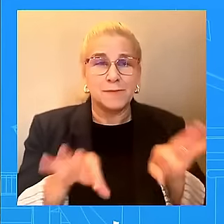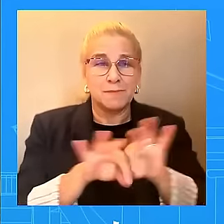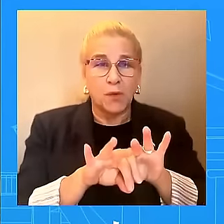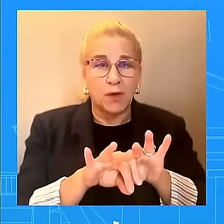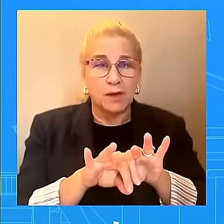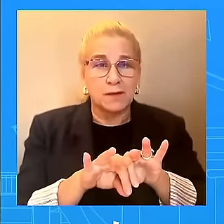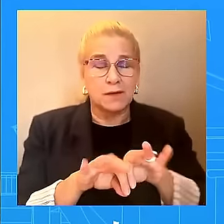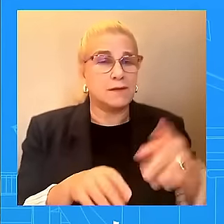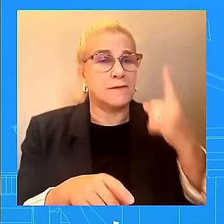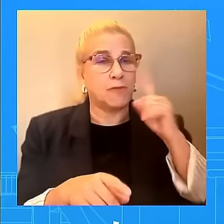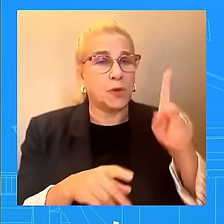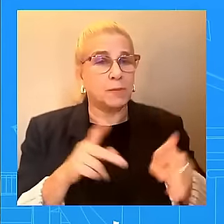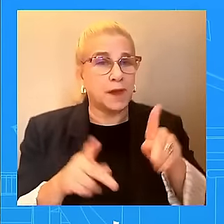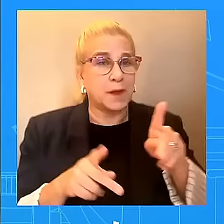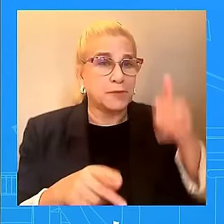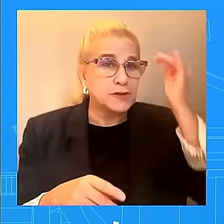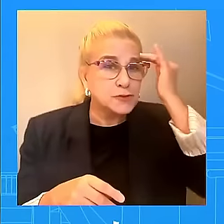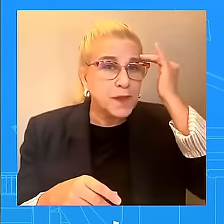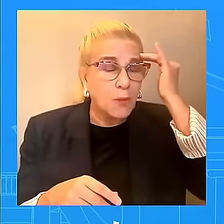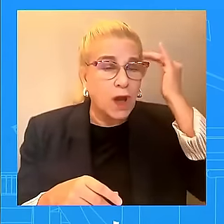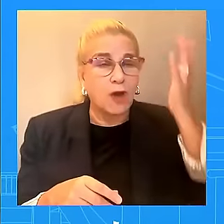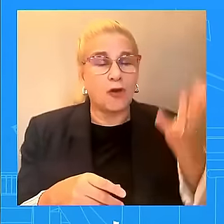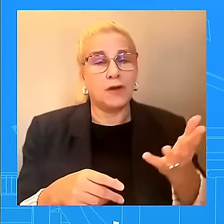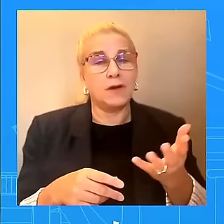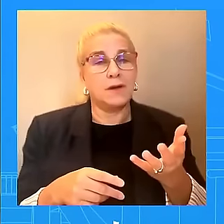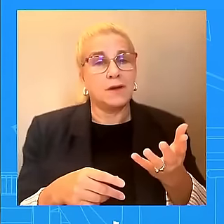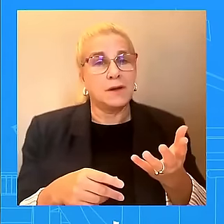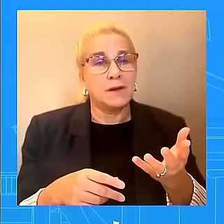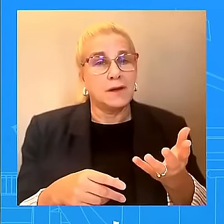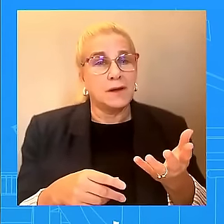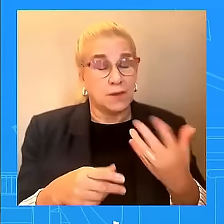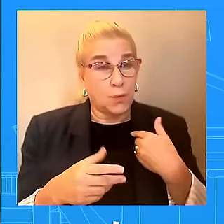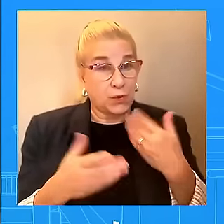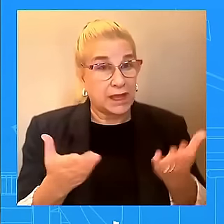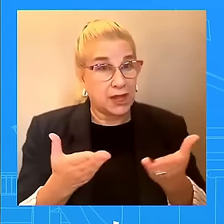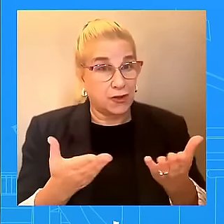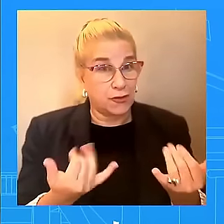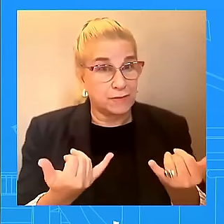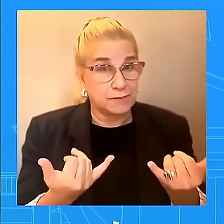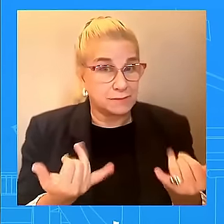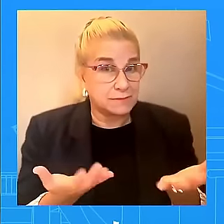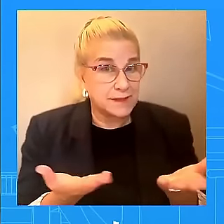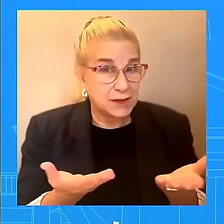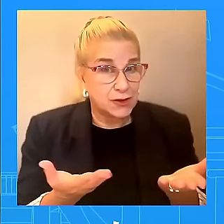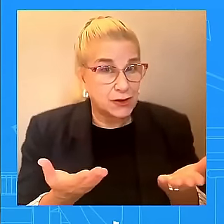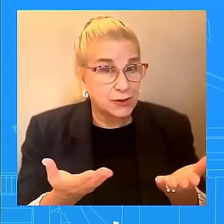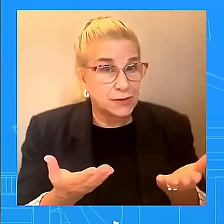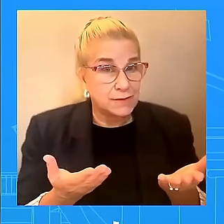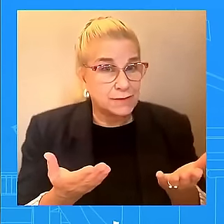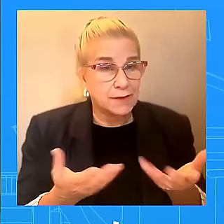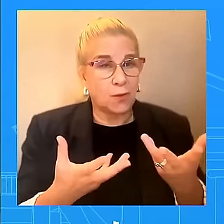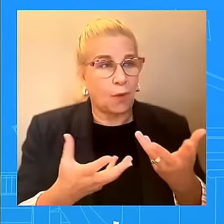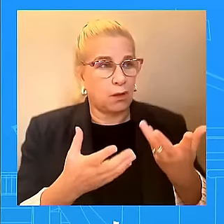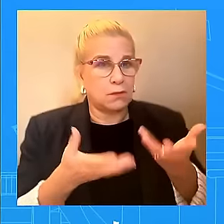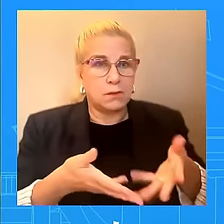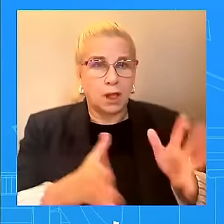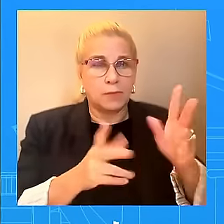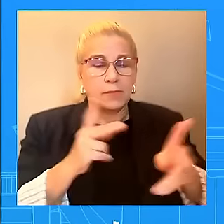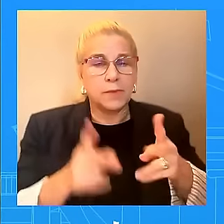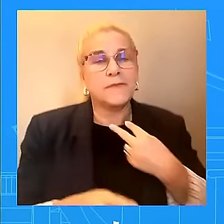aware of what's at stake here. It is important for us to continue to voice what we're seeing here, women being denied